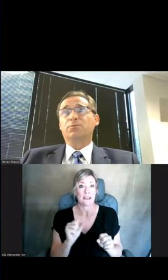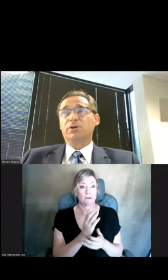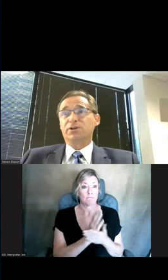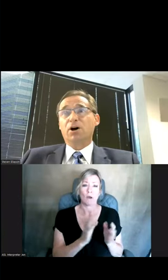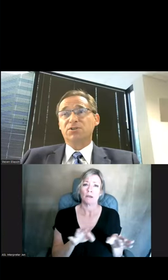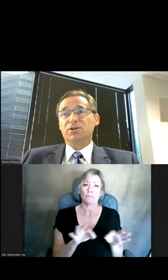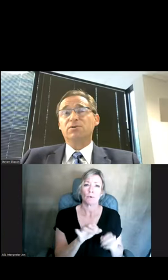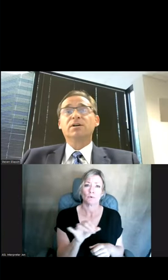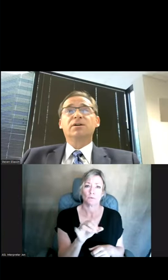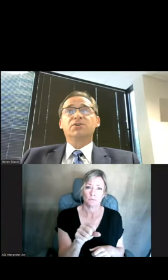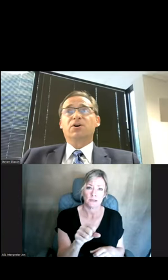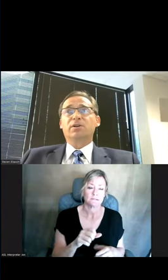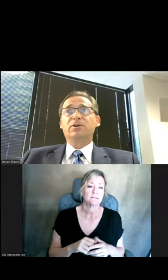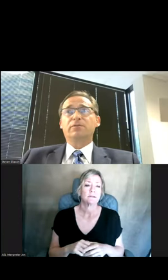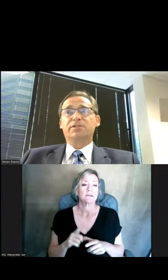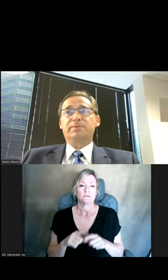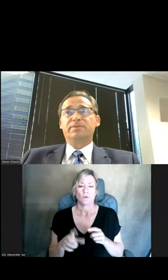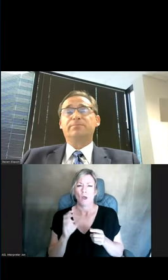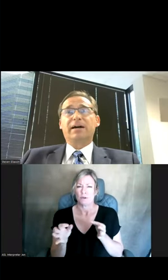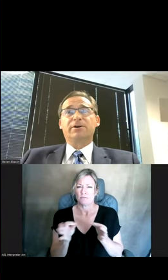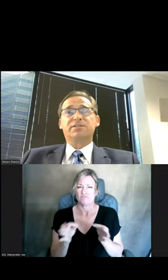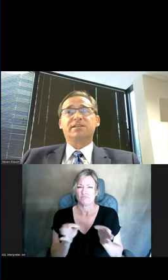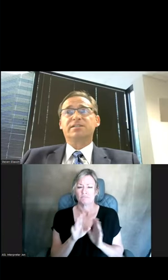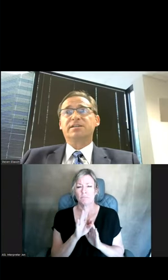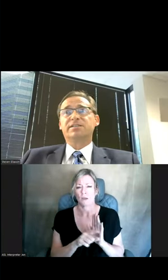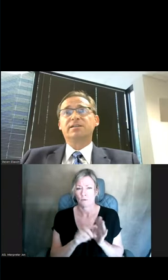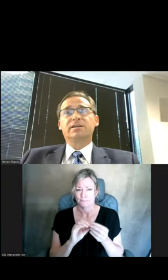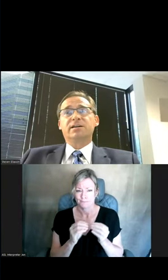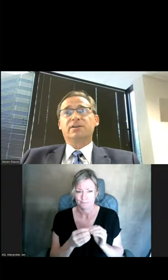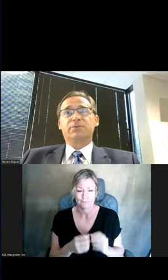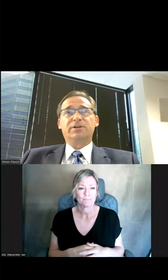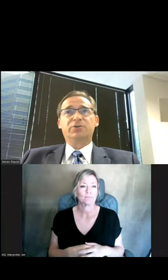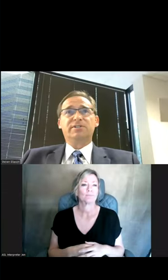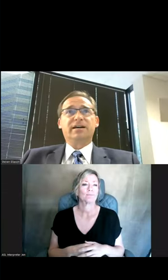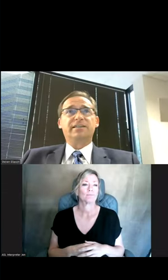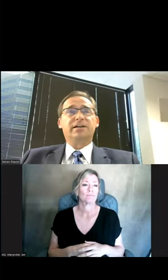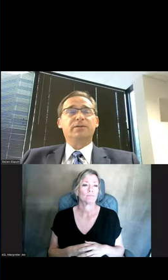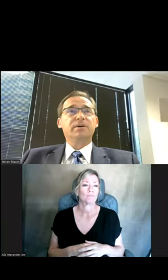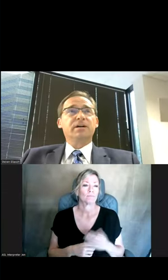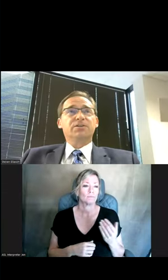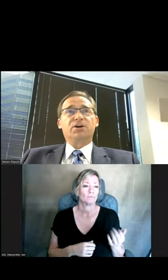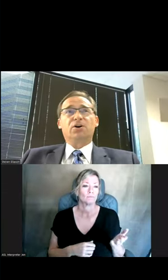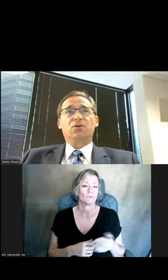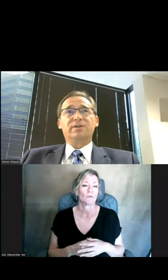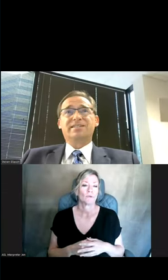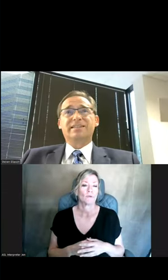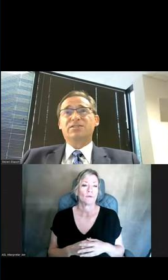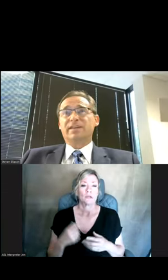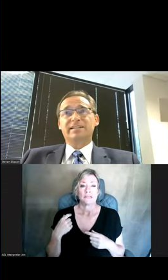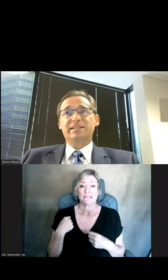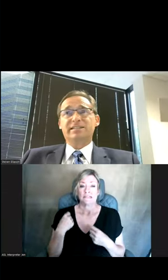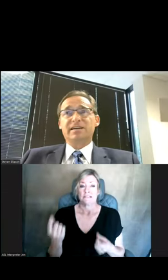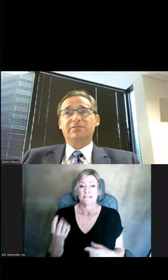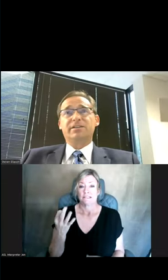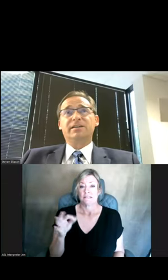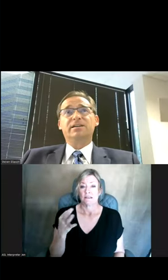is important also. So let me go over some background statistics, if we can cue the slide there. So since